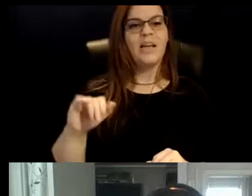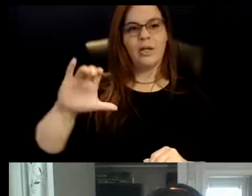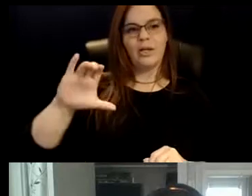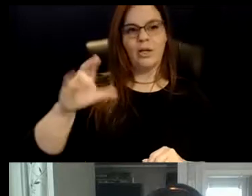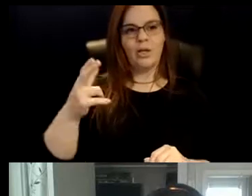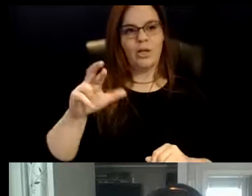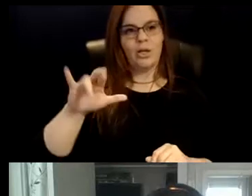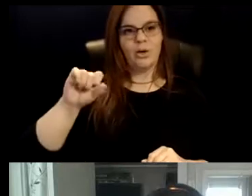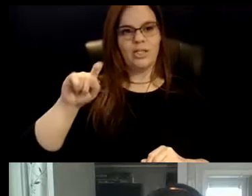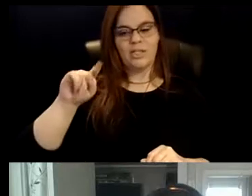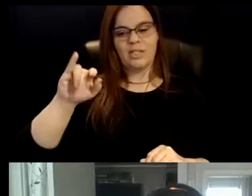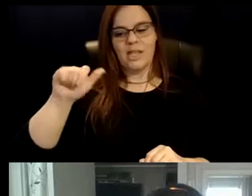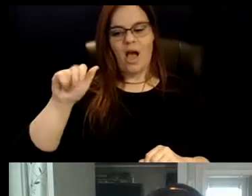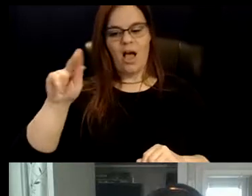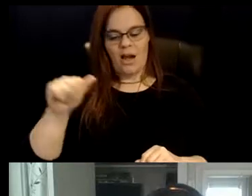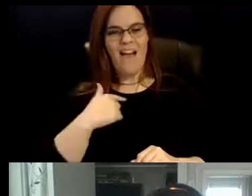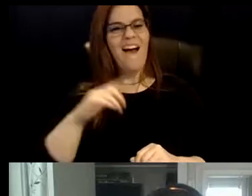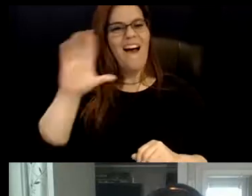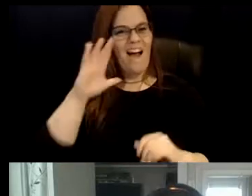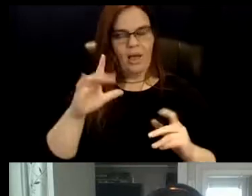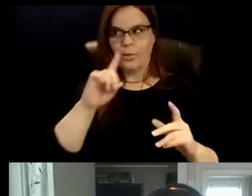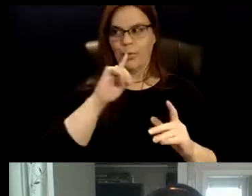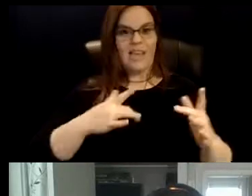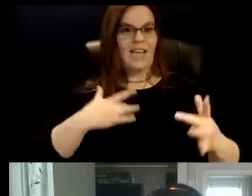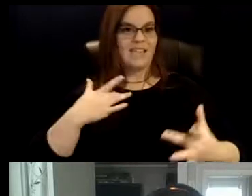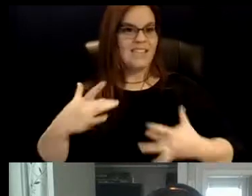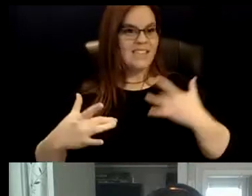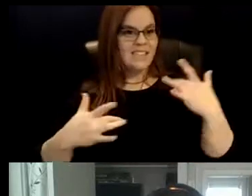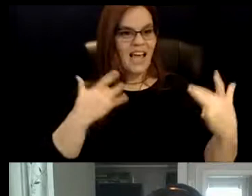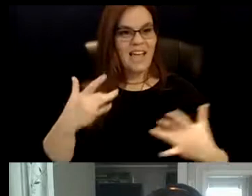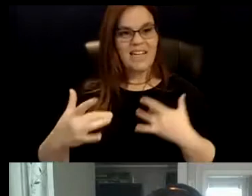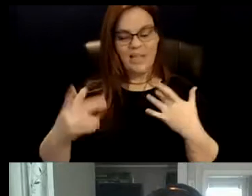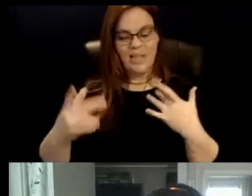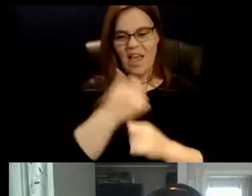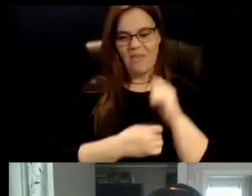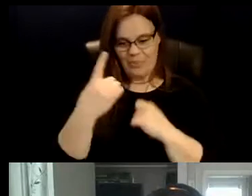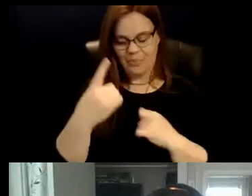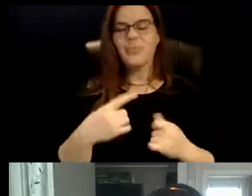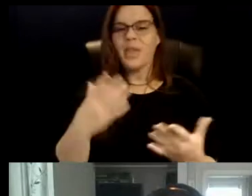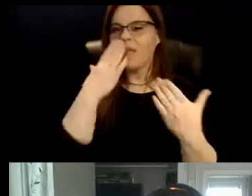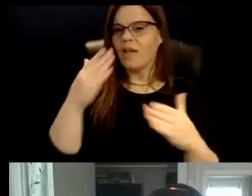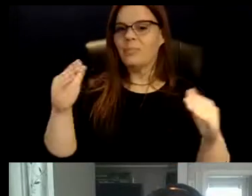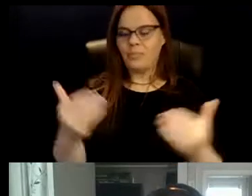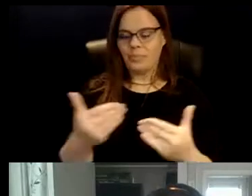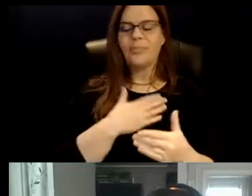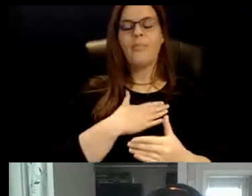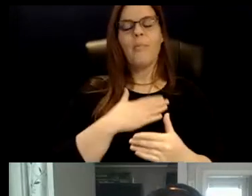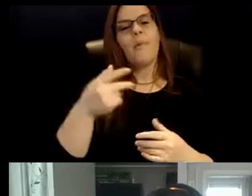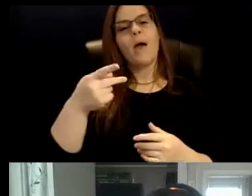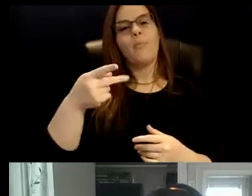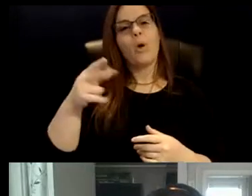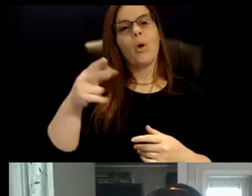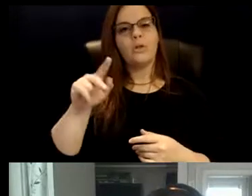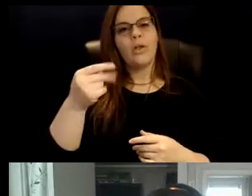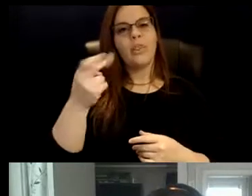Super exciting to see everyone. Thank you for the introduction. My name is Christiana Obey Sumner. My pronouns are they, them.